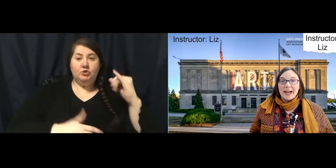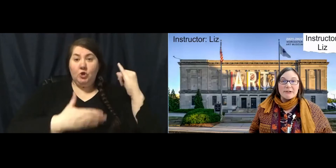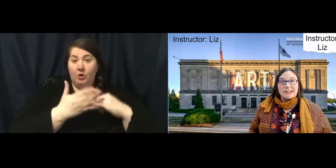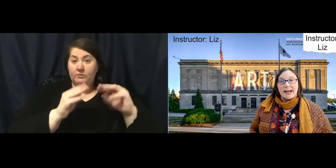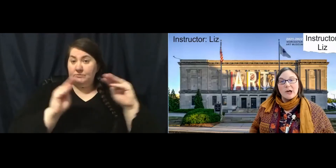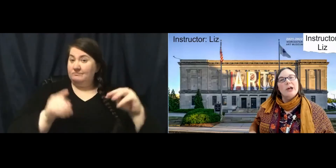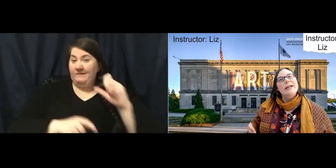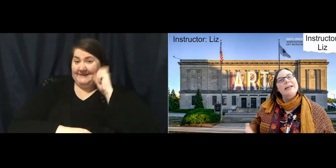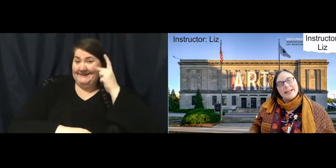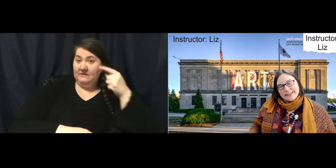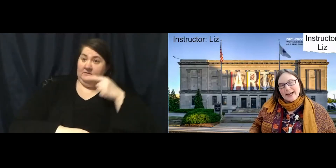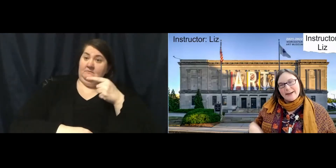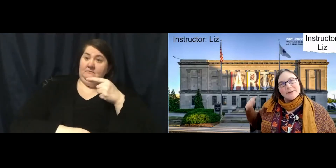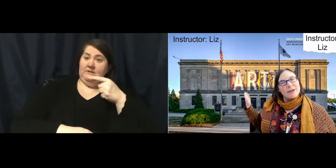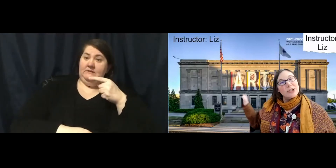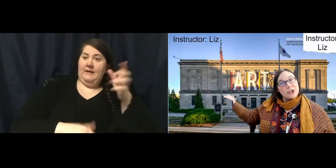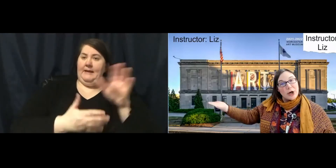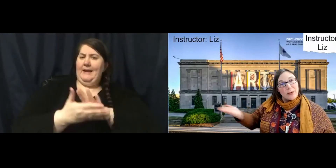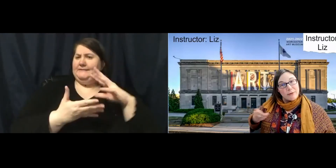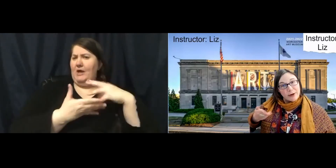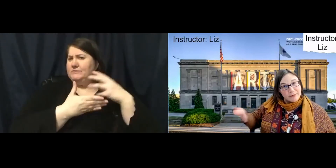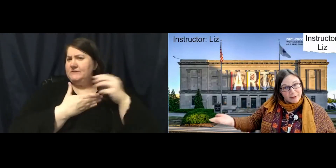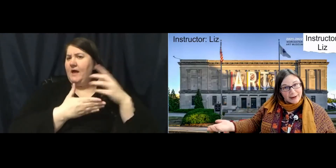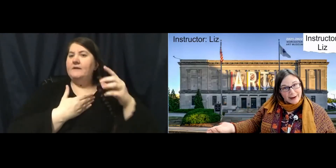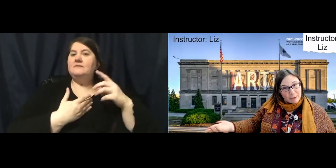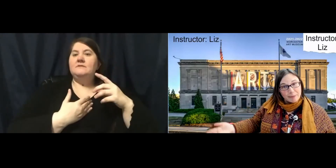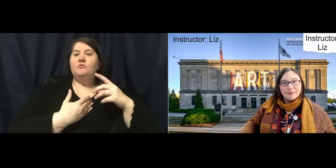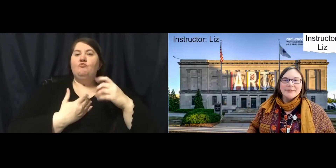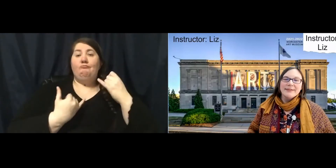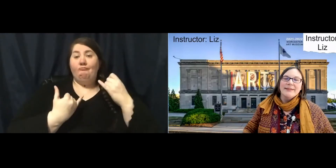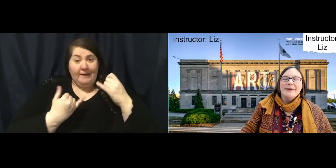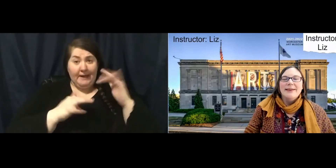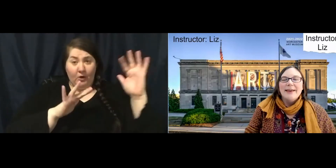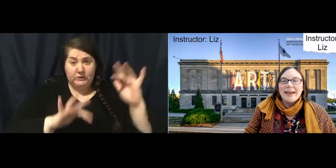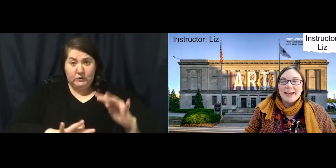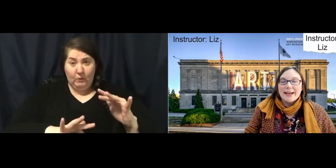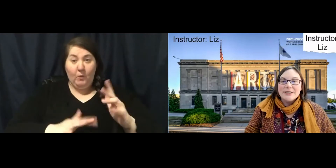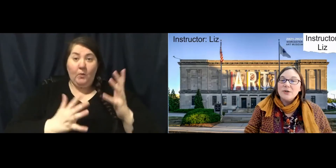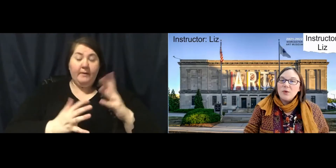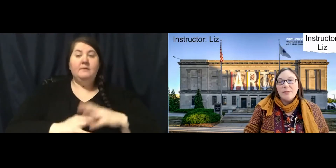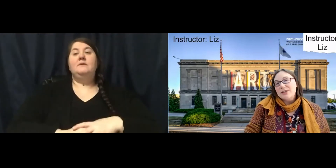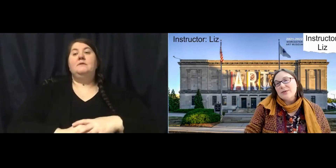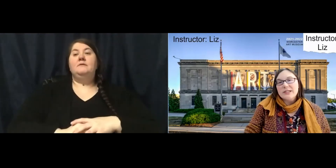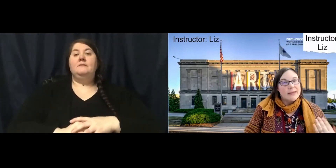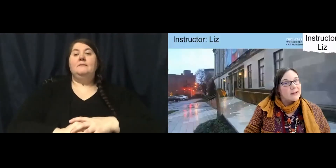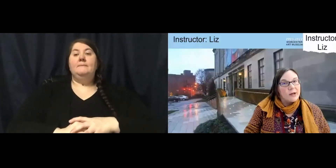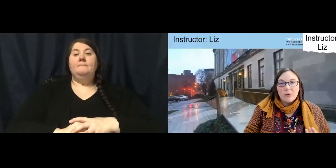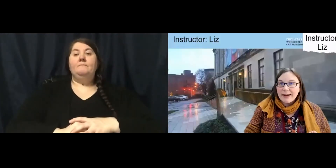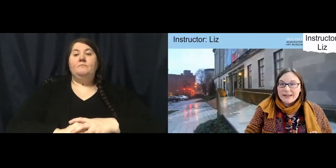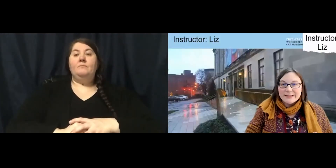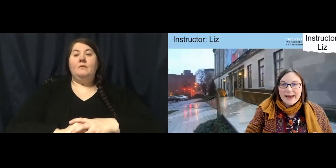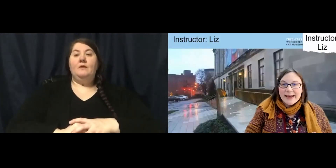like on the outside on a nice day. There is snow in front of it right now. And what we do is we